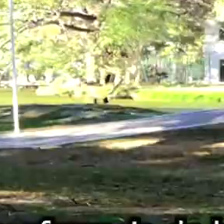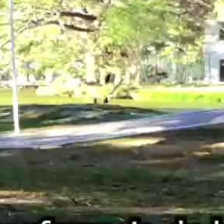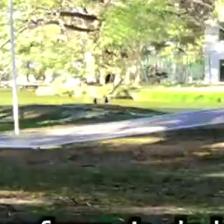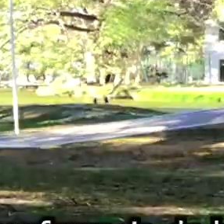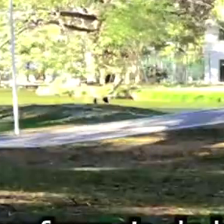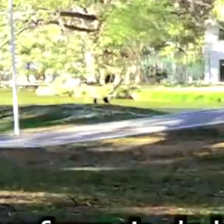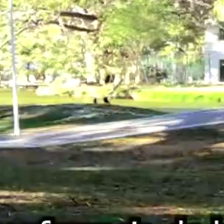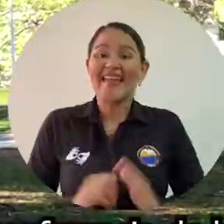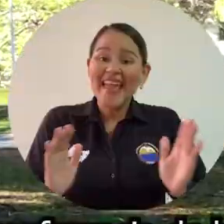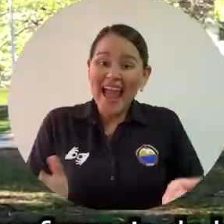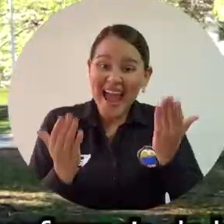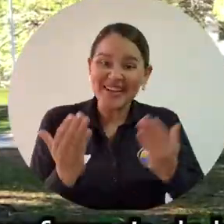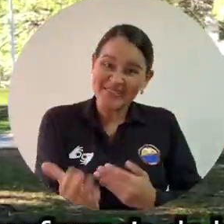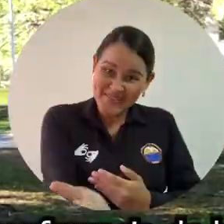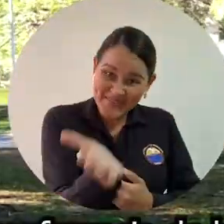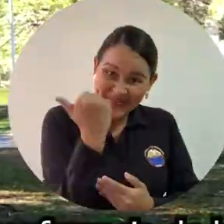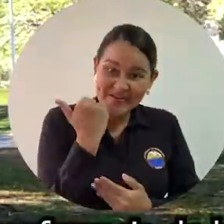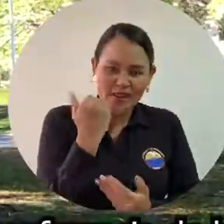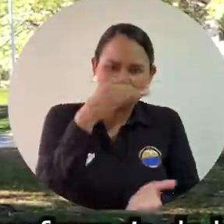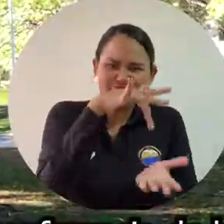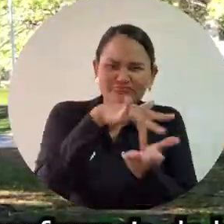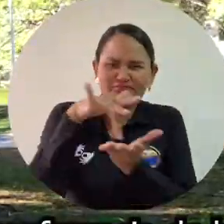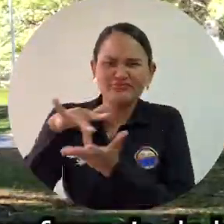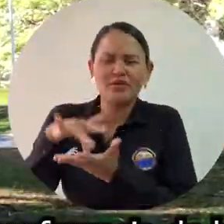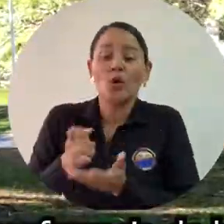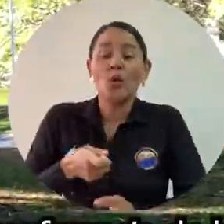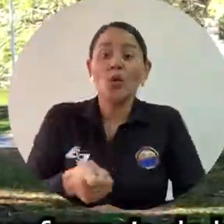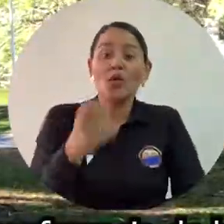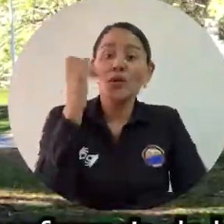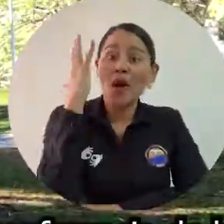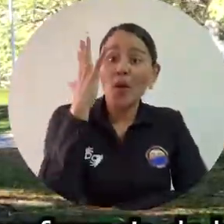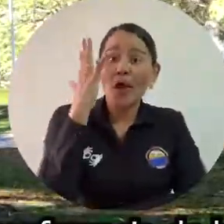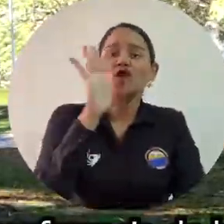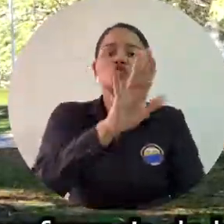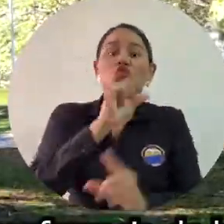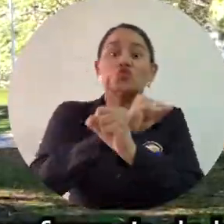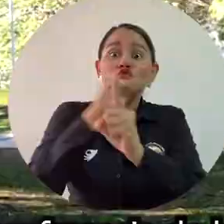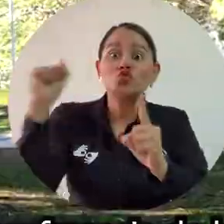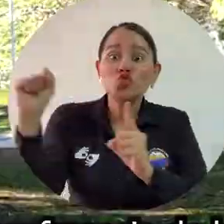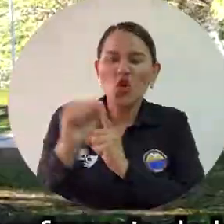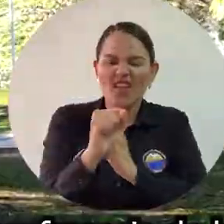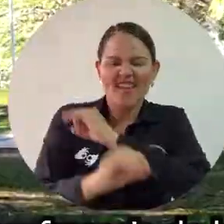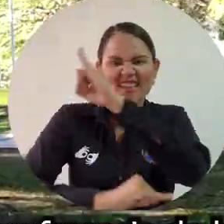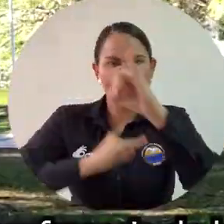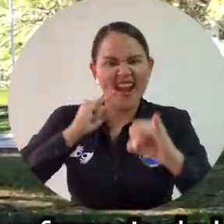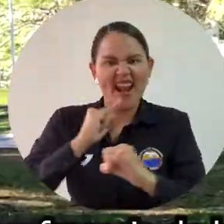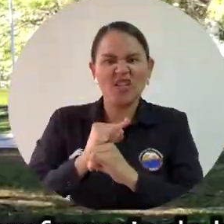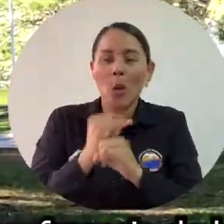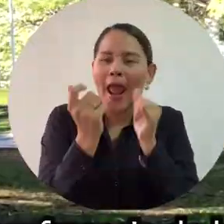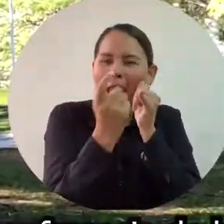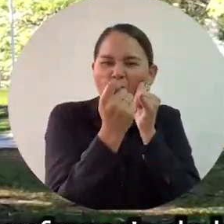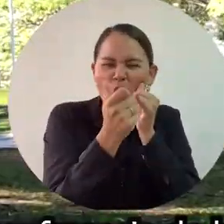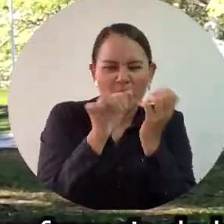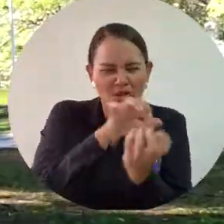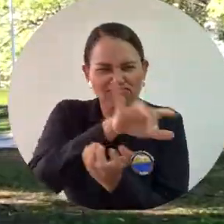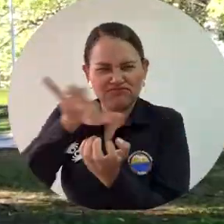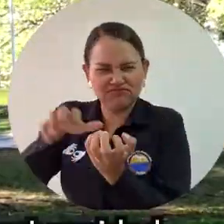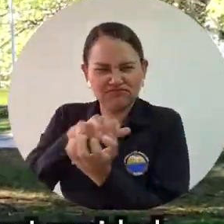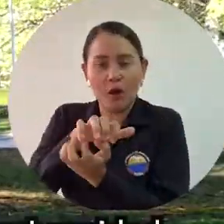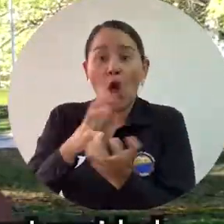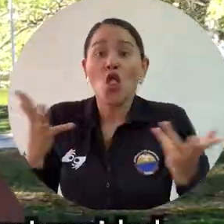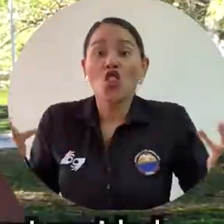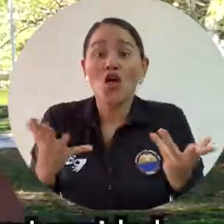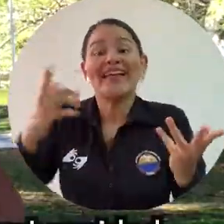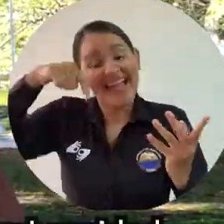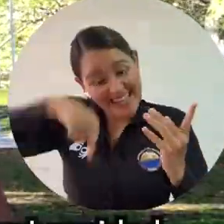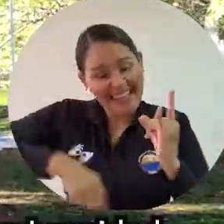We would like to invite you to participate in the next conference of the International Society of Ecological Economics. We will be